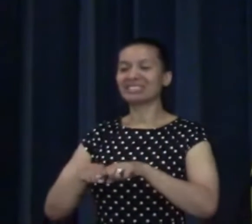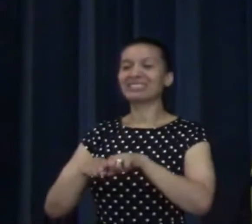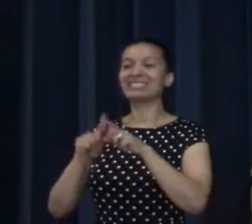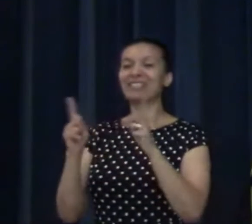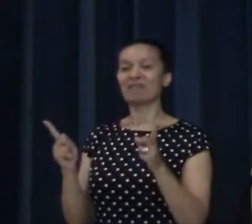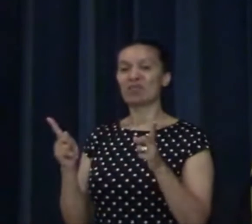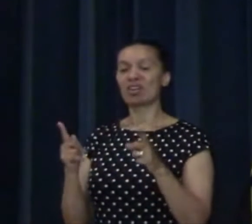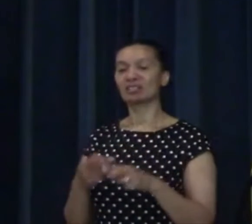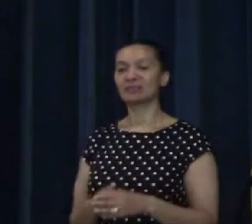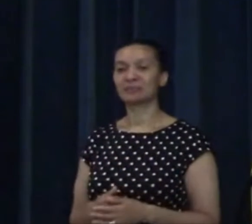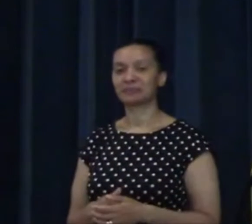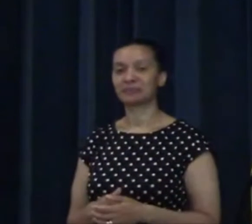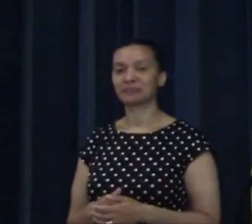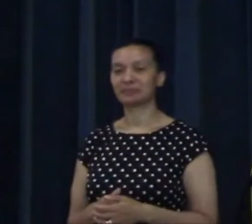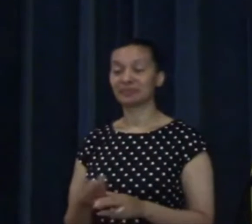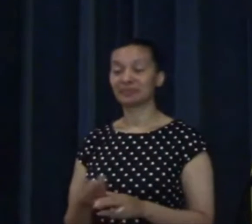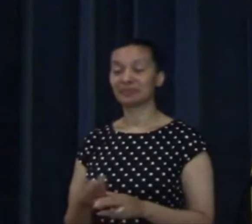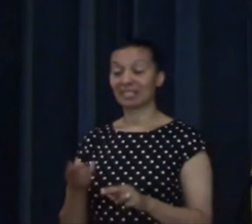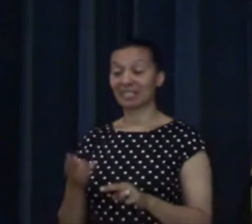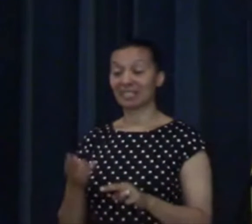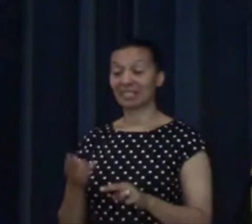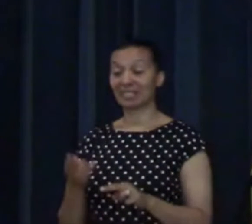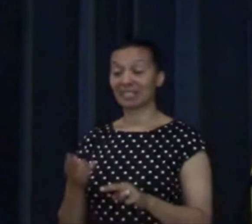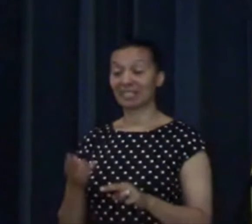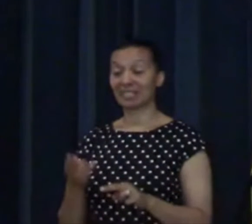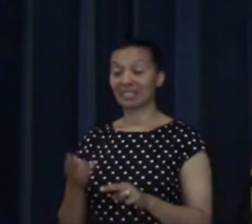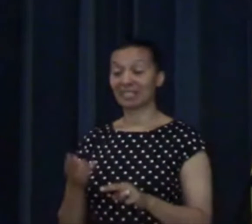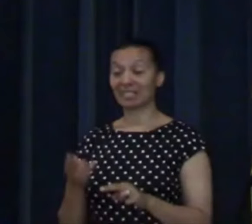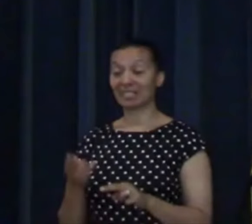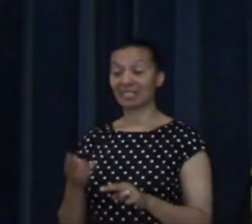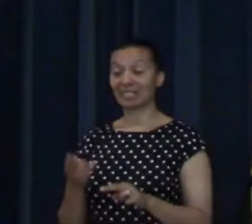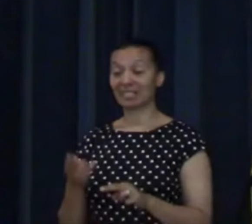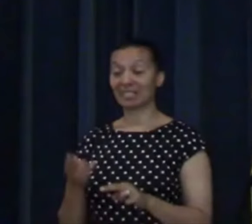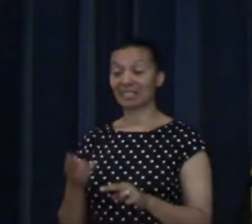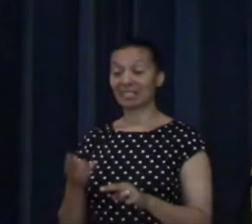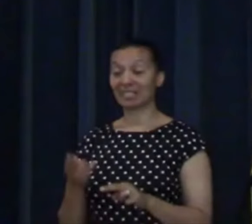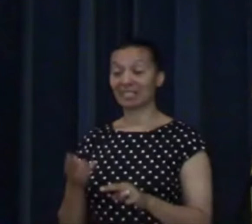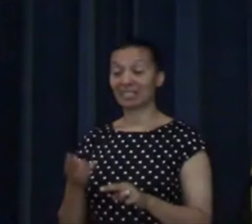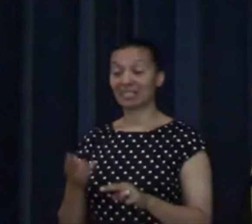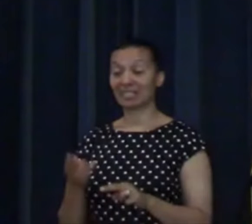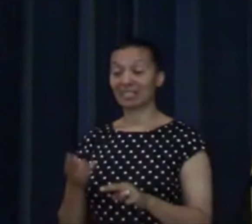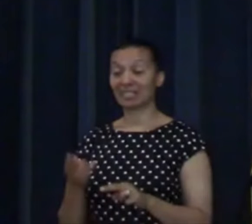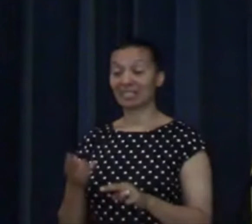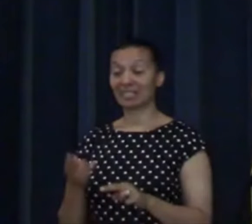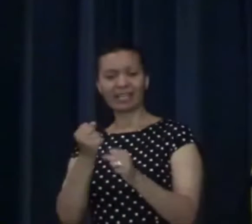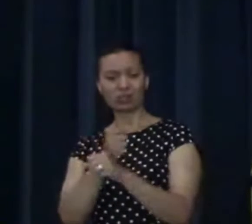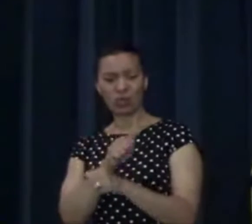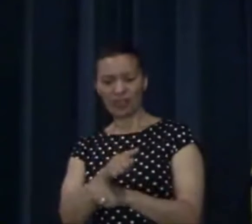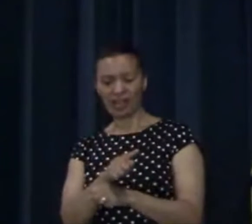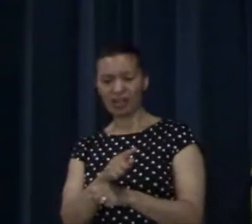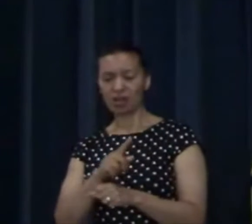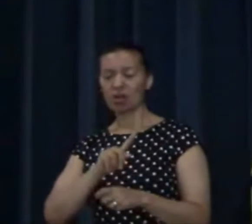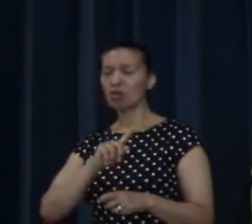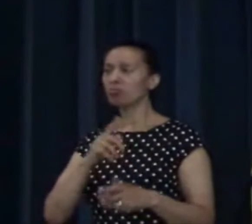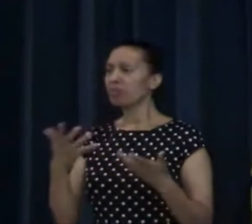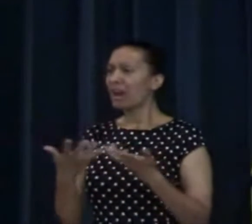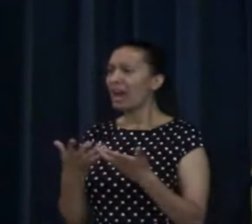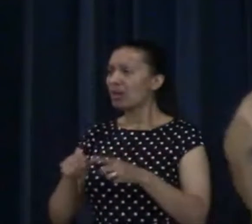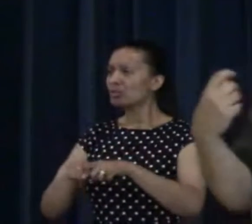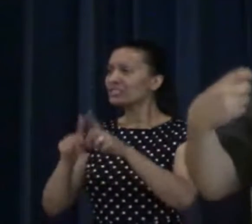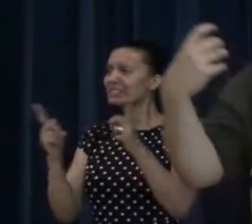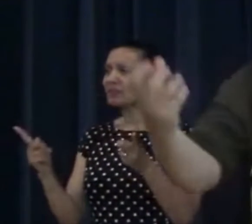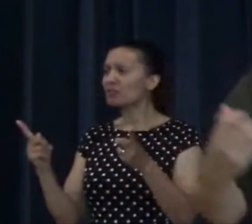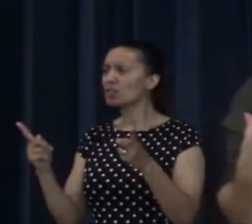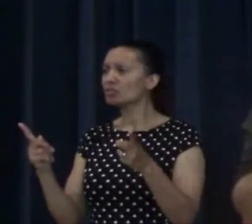You know, if you represent this, people will ask you why you do what you do. What makes you different? Why